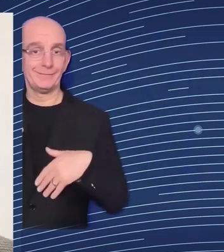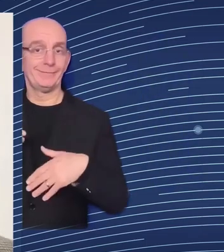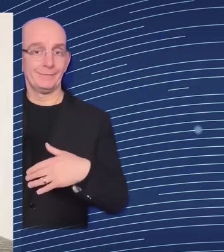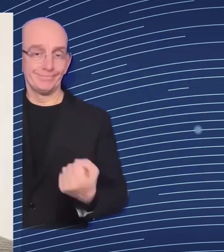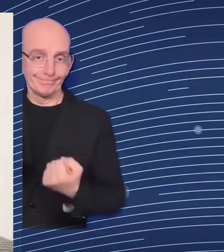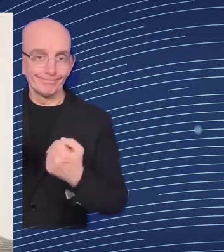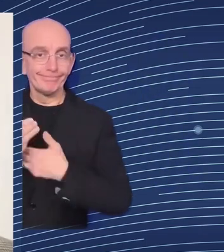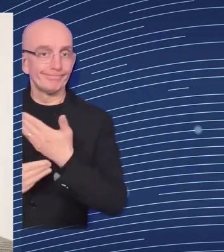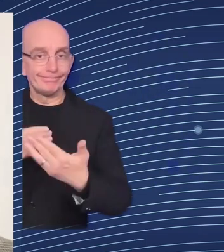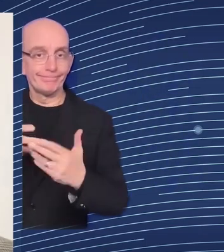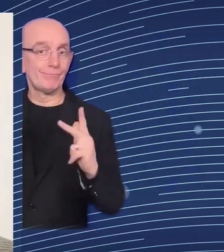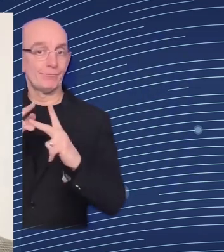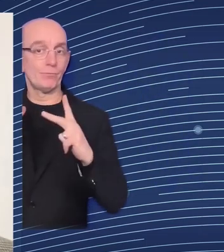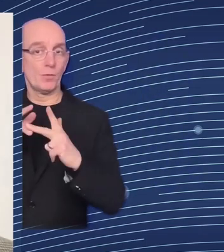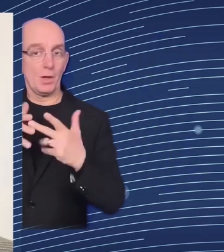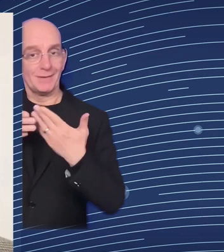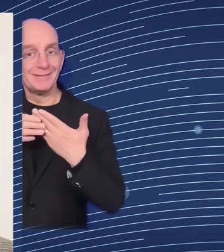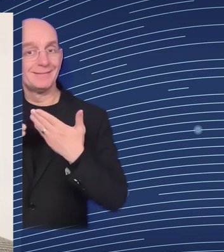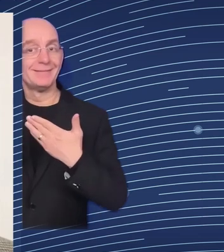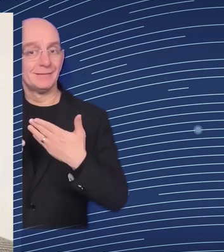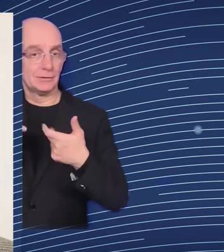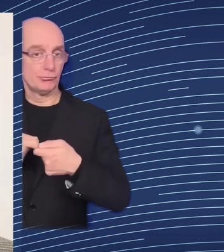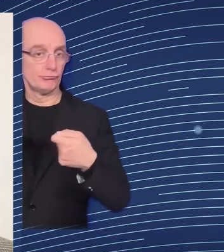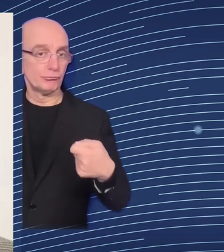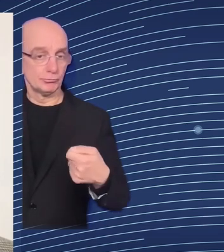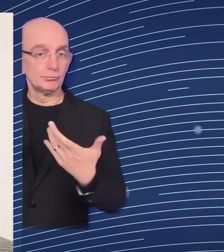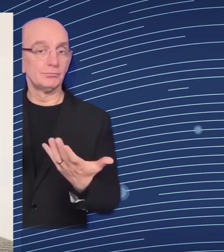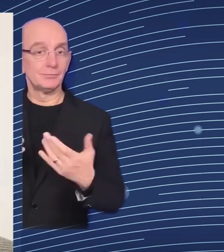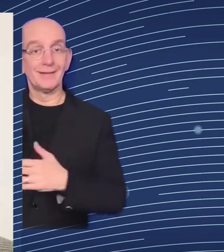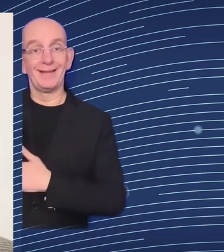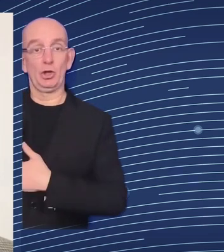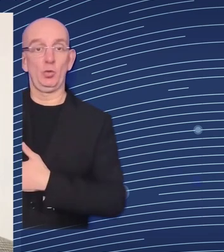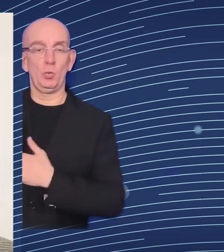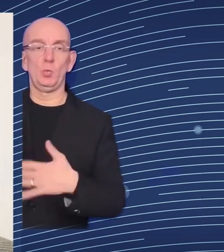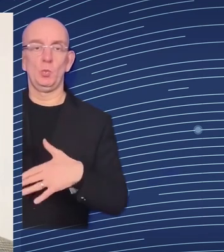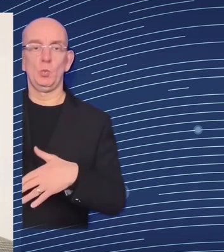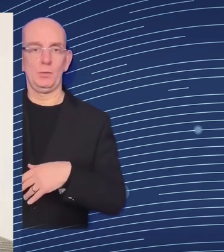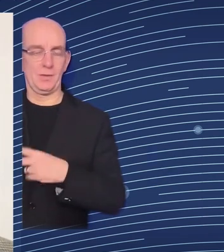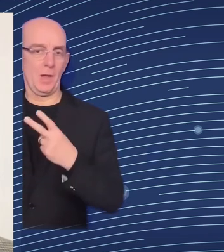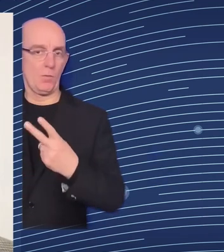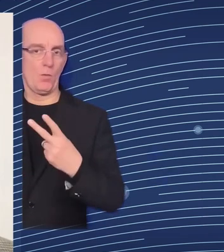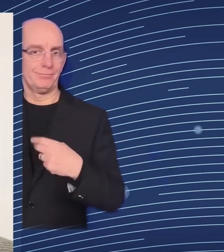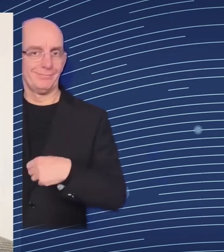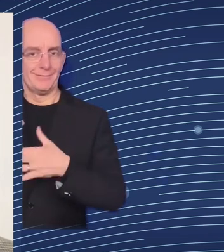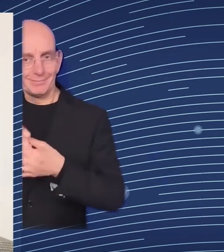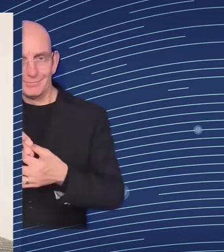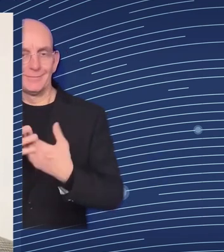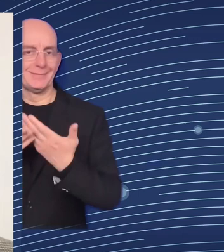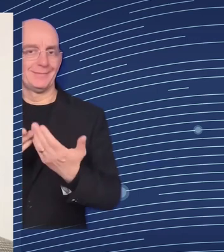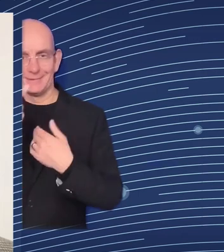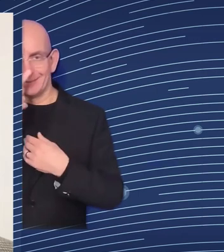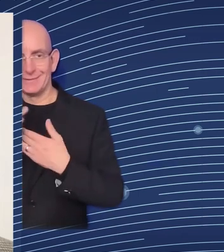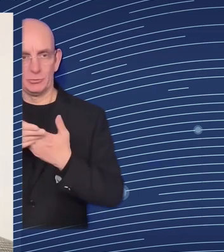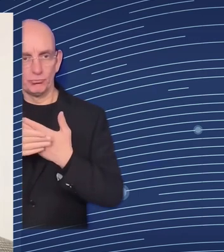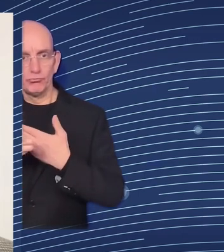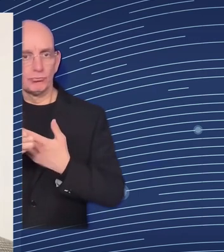at the longer term reconstruction of ukraine and particularly also with a view of pre-accession where do you see the the role of the eu in